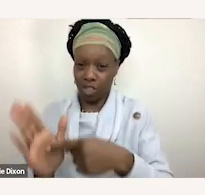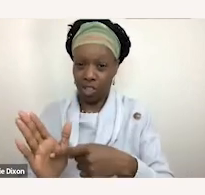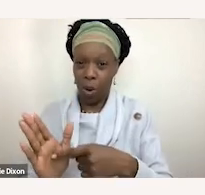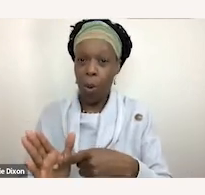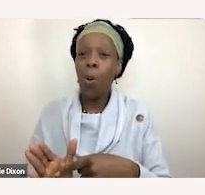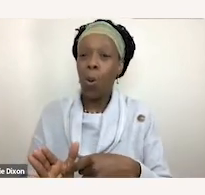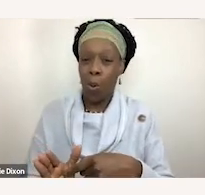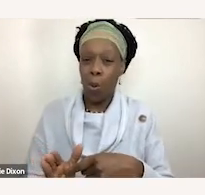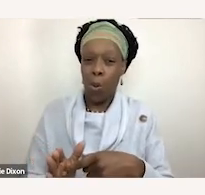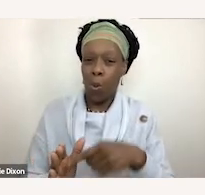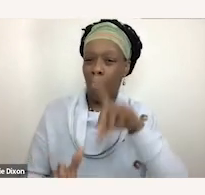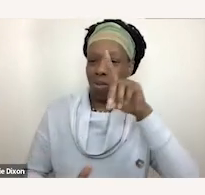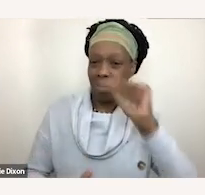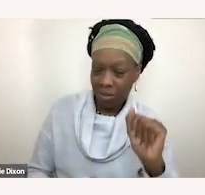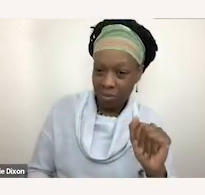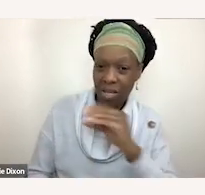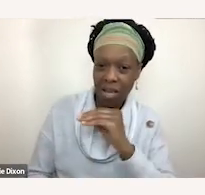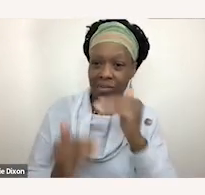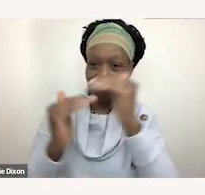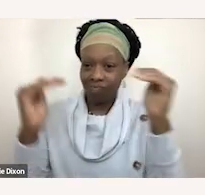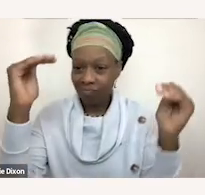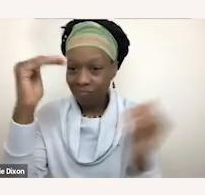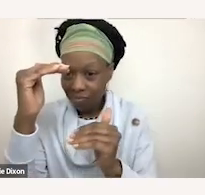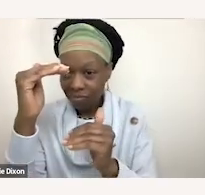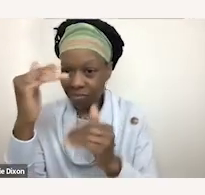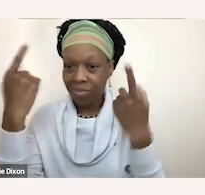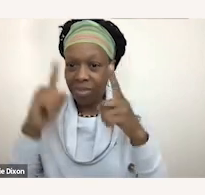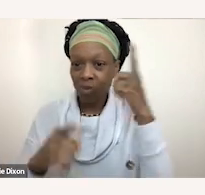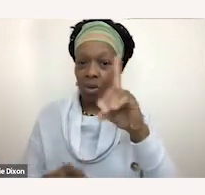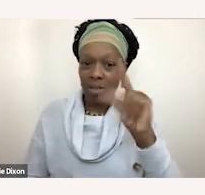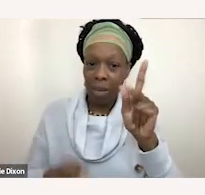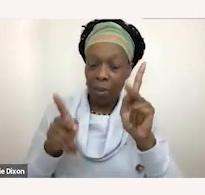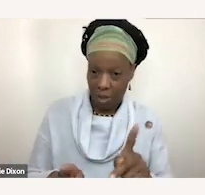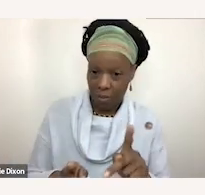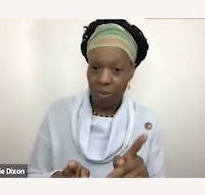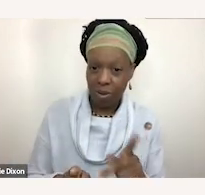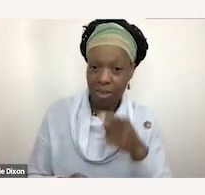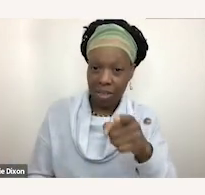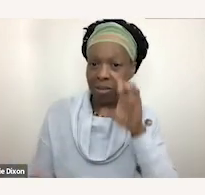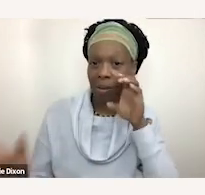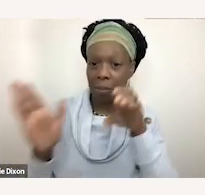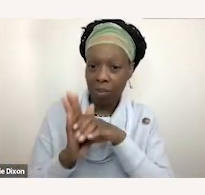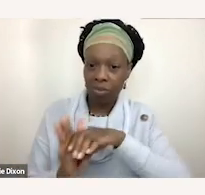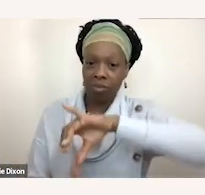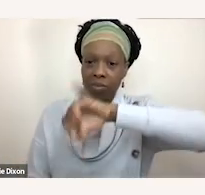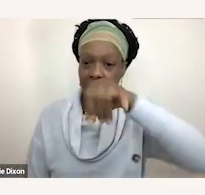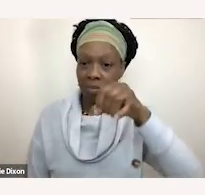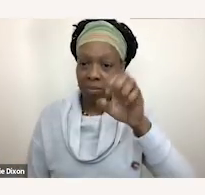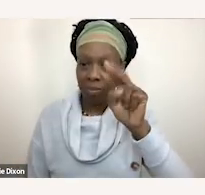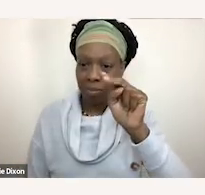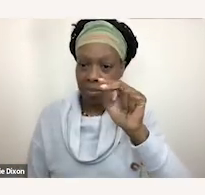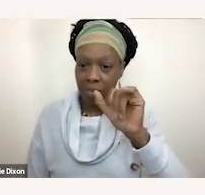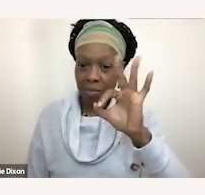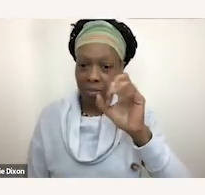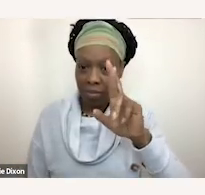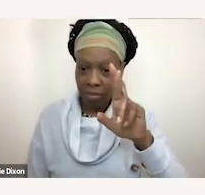lived in sort of by default and this is a photo of Jennifer Keelan Chapins she uh